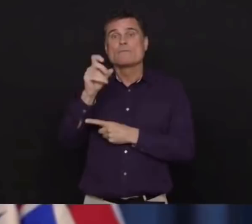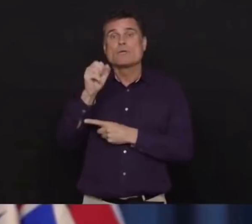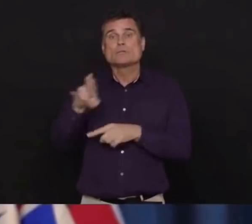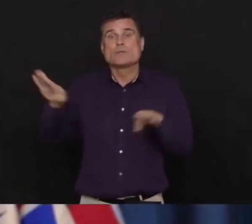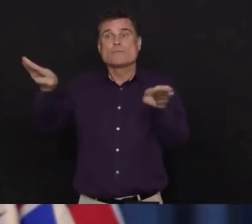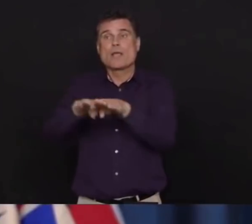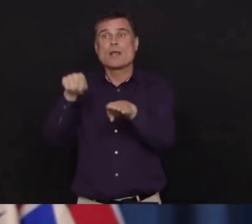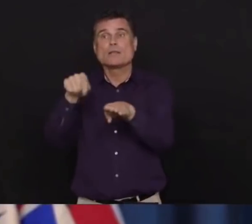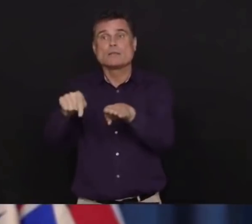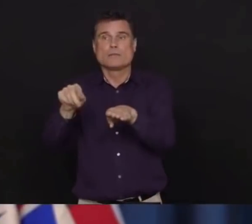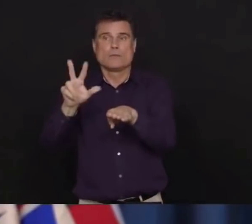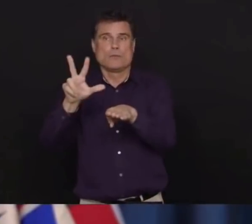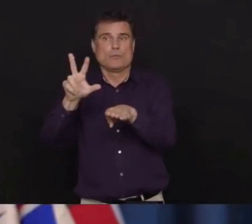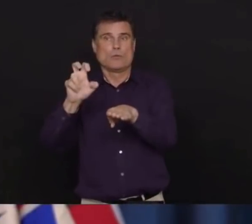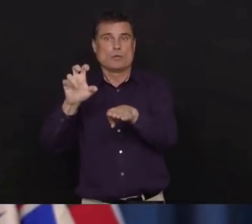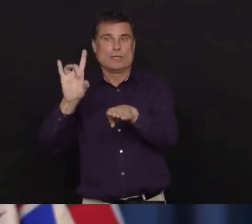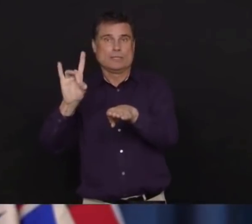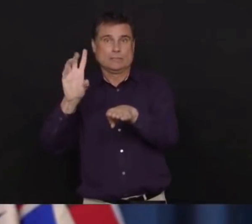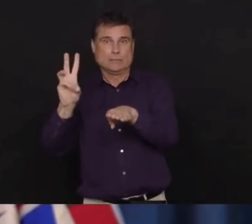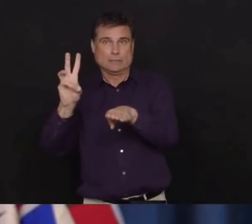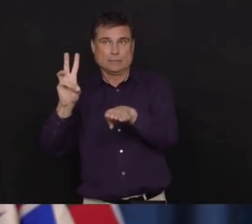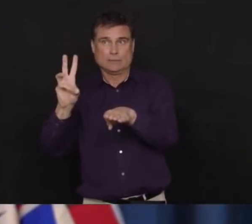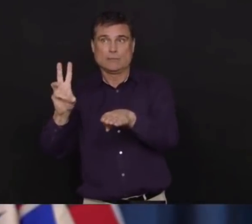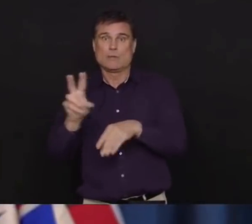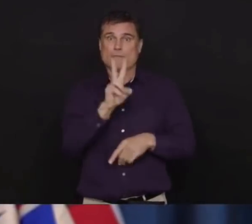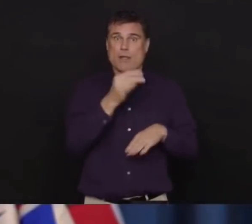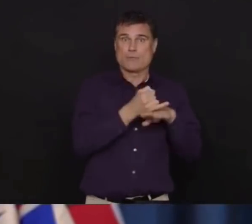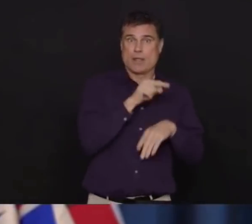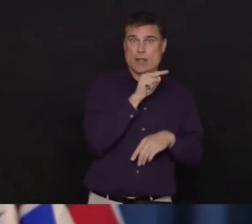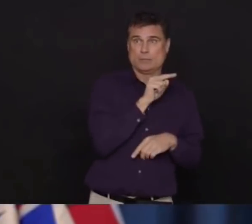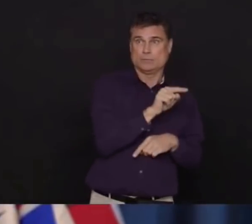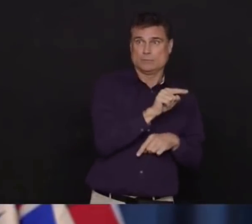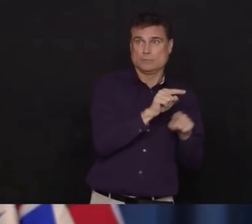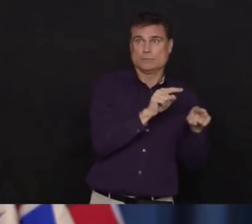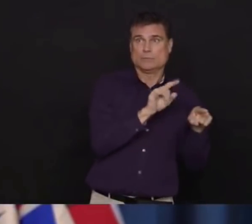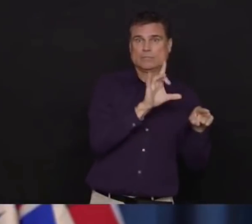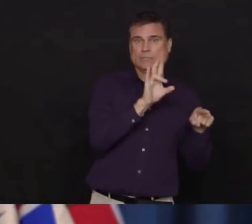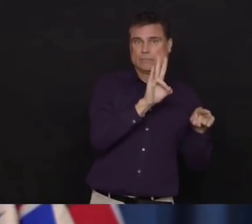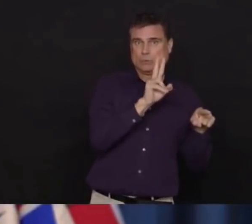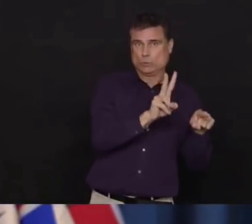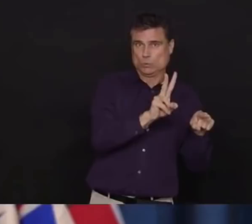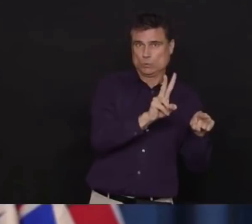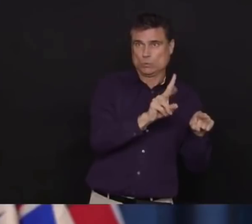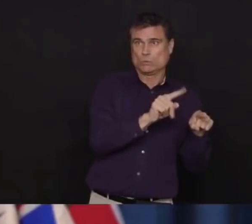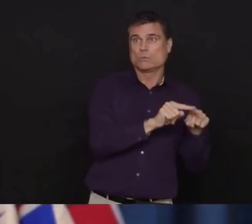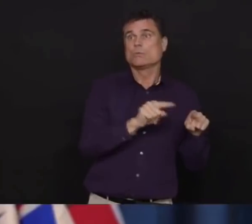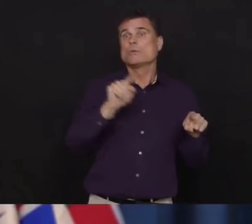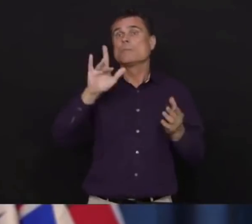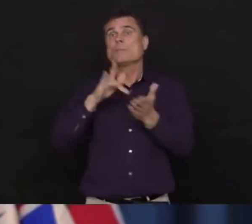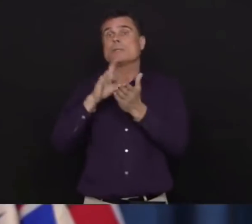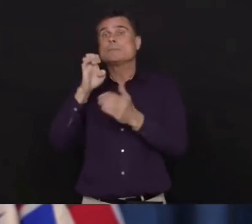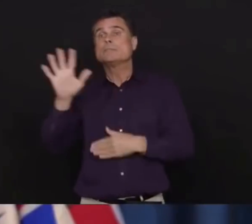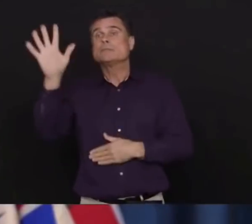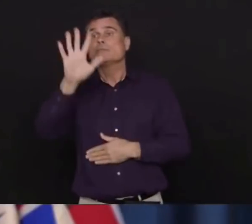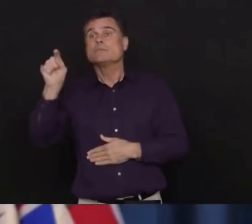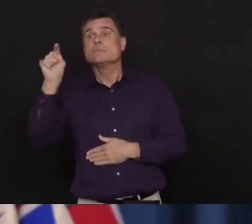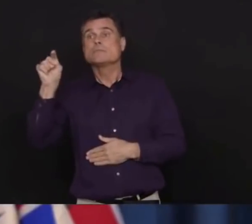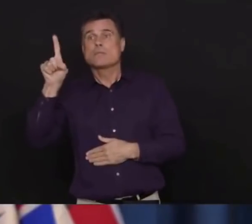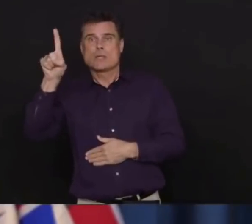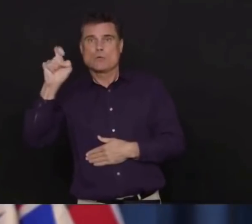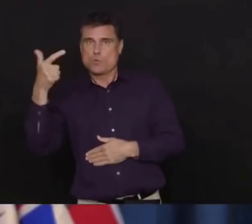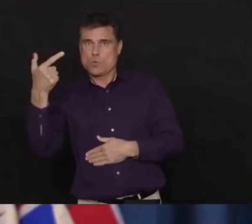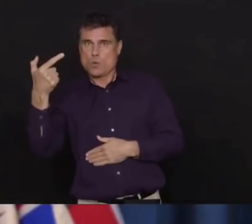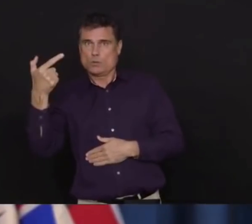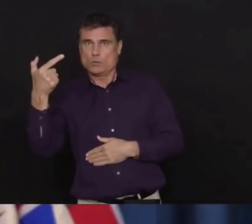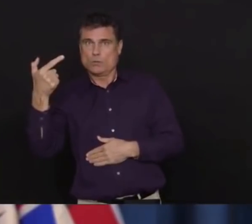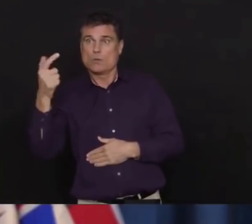Fraser Health, 72 on Vancouver Island, 121 in the interior health region and 17